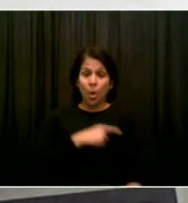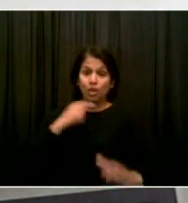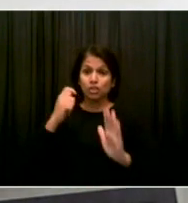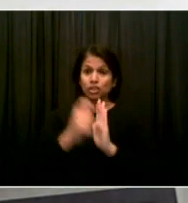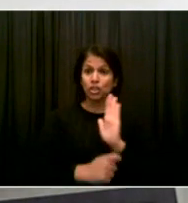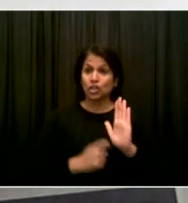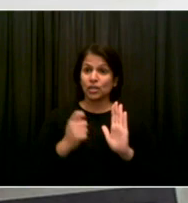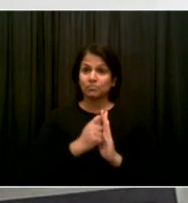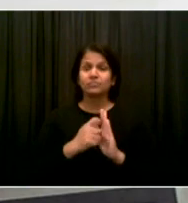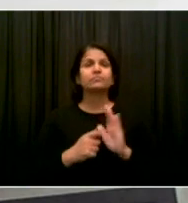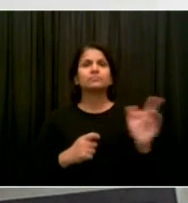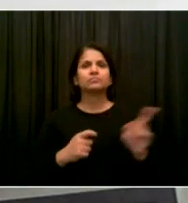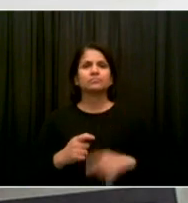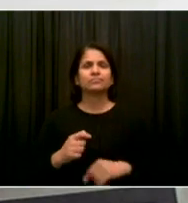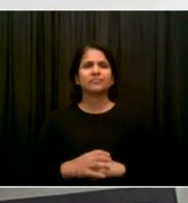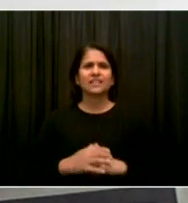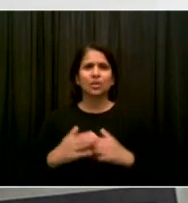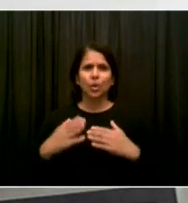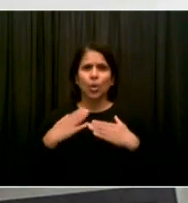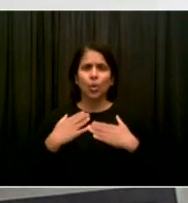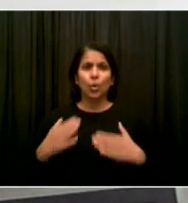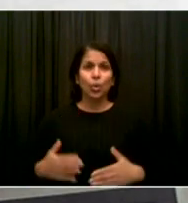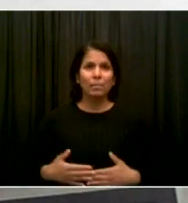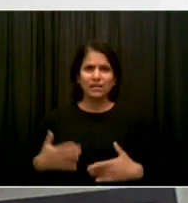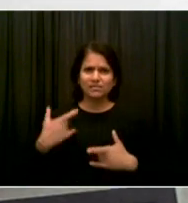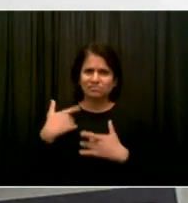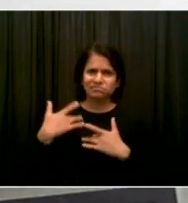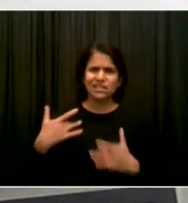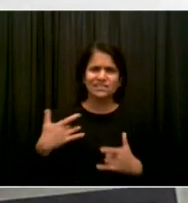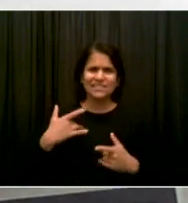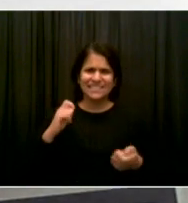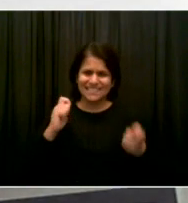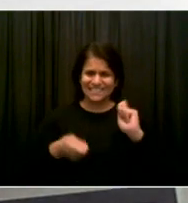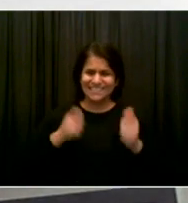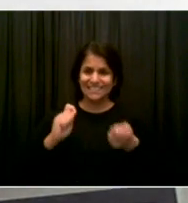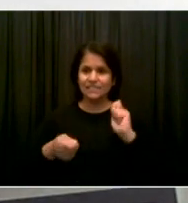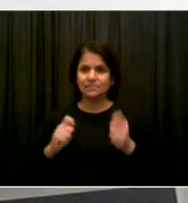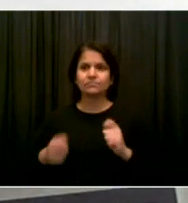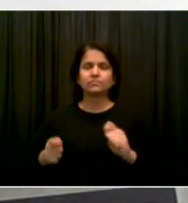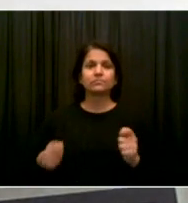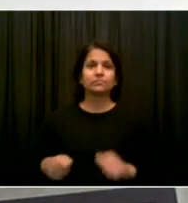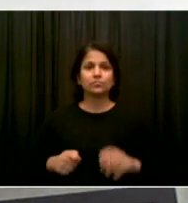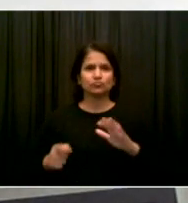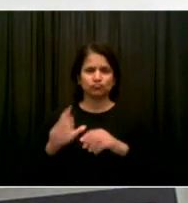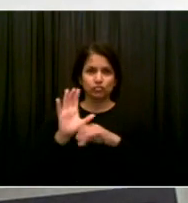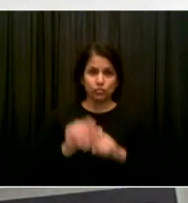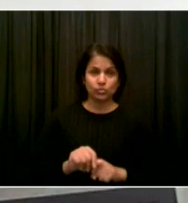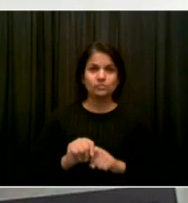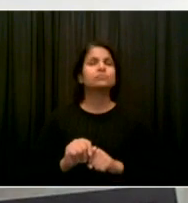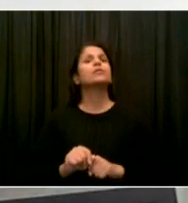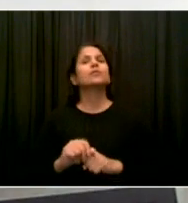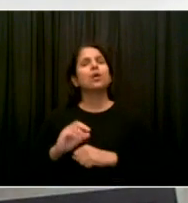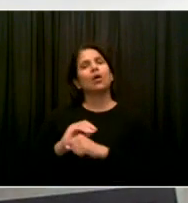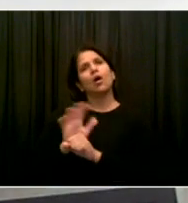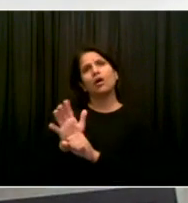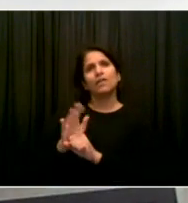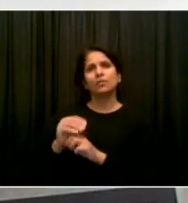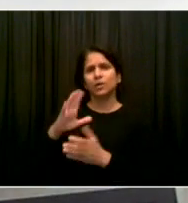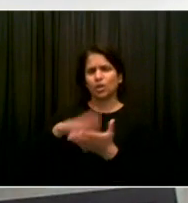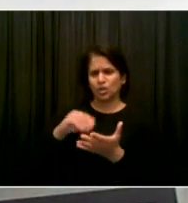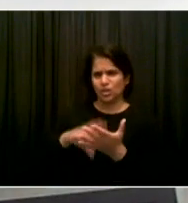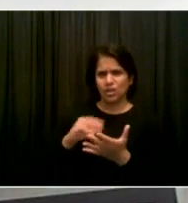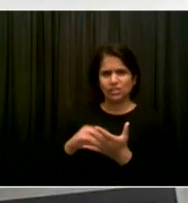adaptable. We will learn how to coexist with the COVID virus, just as we've learned to